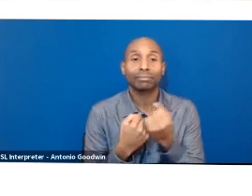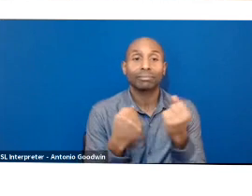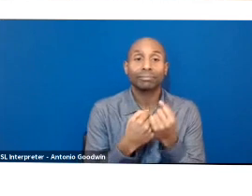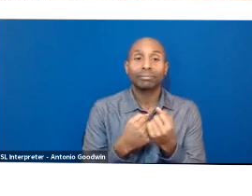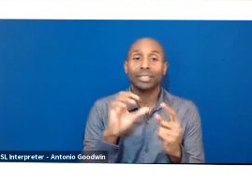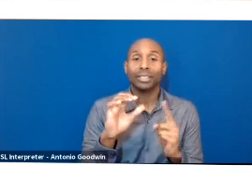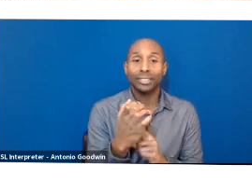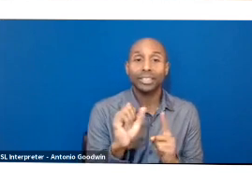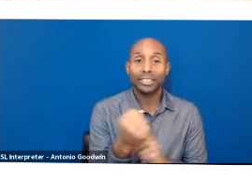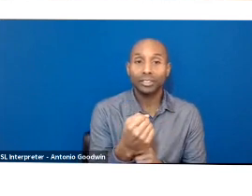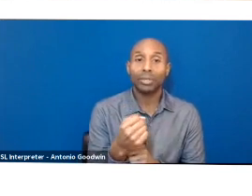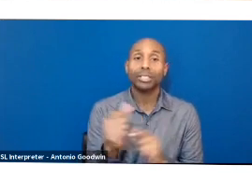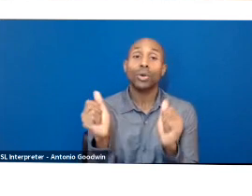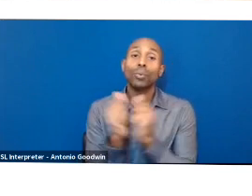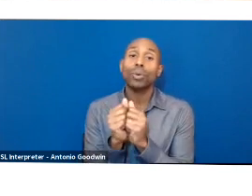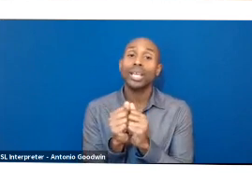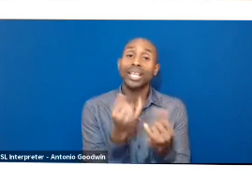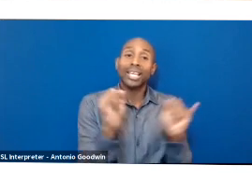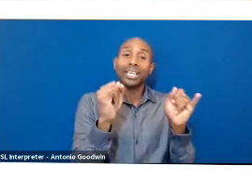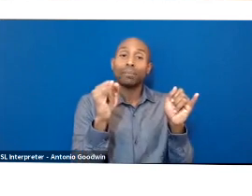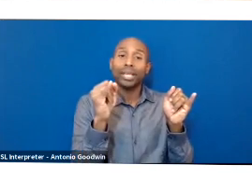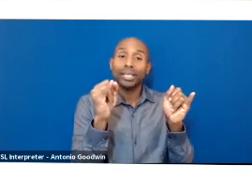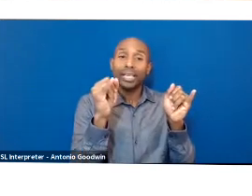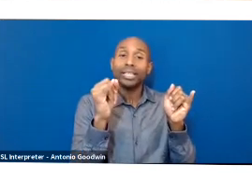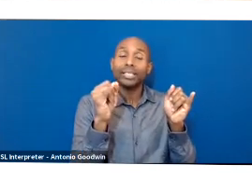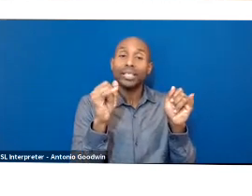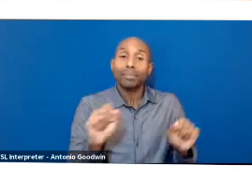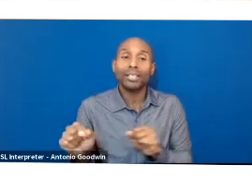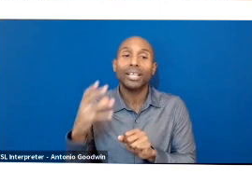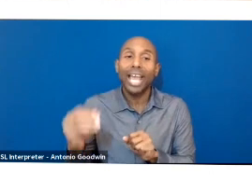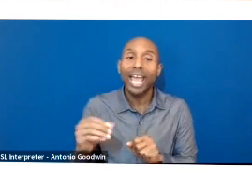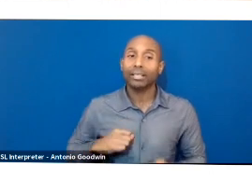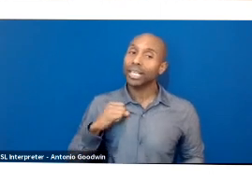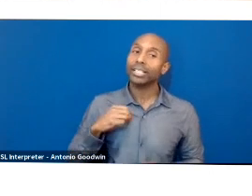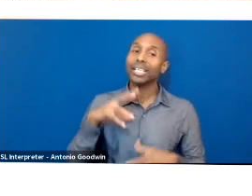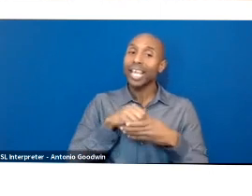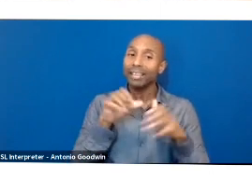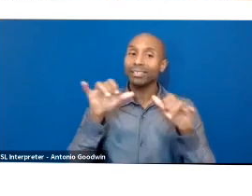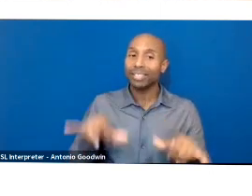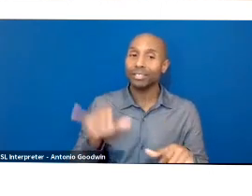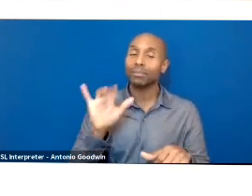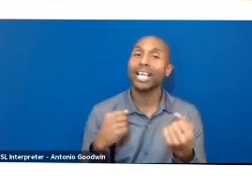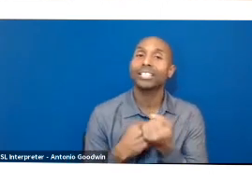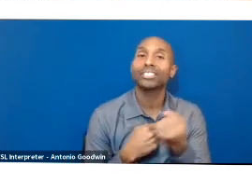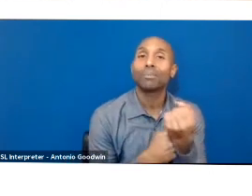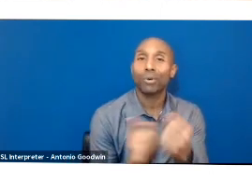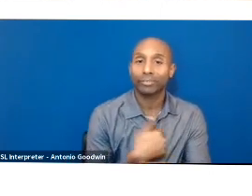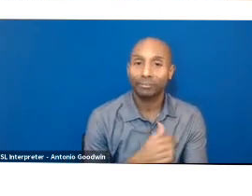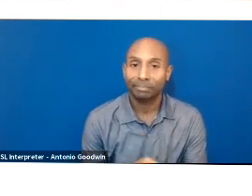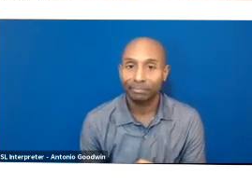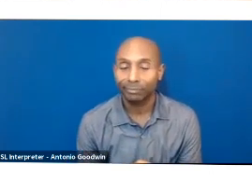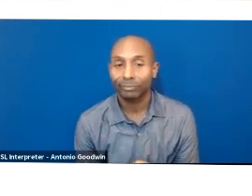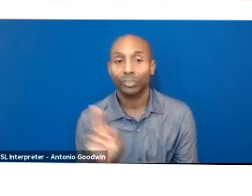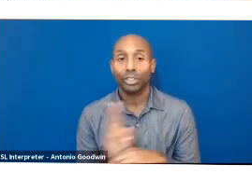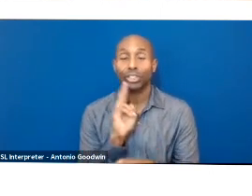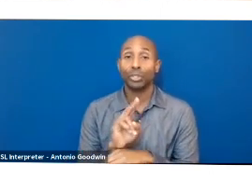lives, are what makes something truly sustainable. So regenerative and sustainability are not the same thing, but by using regenerative